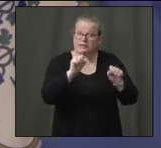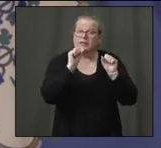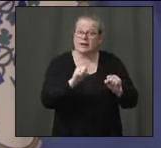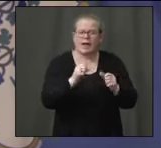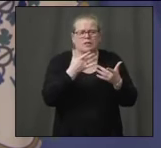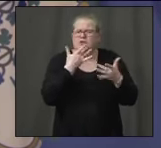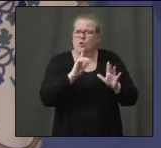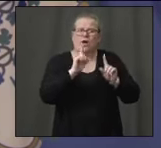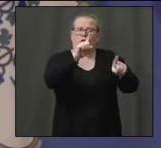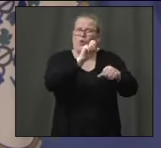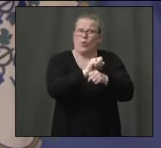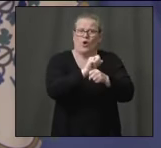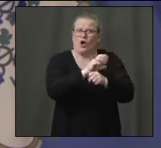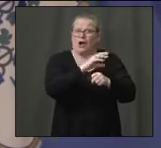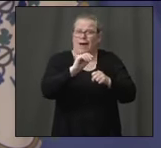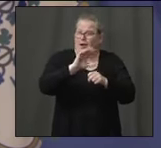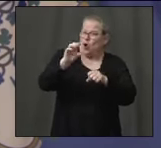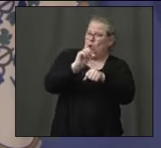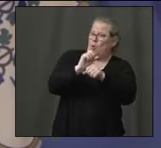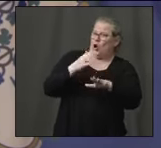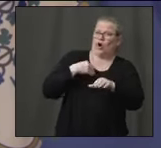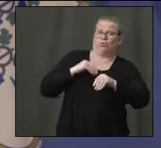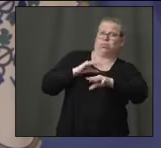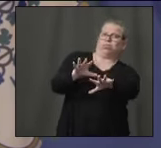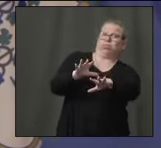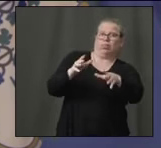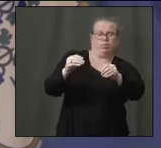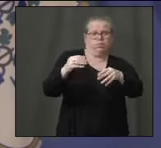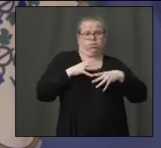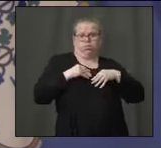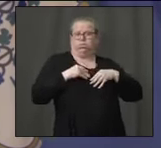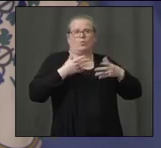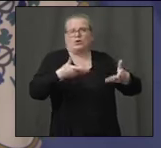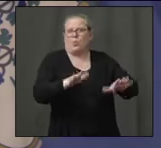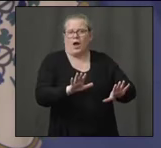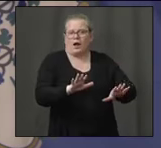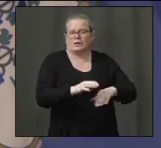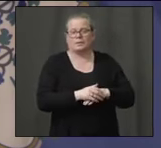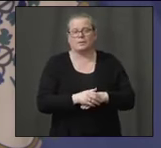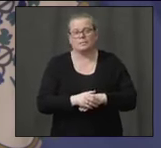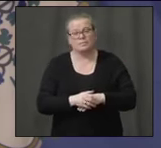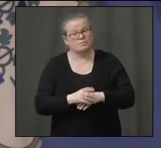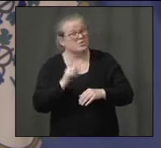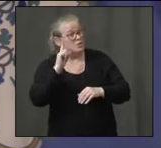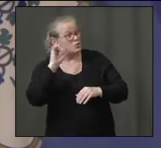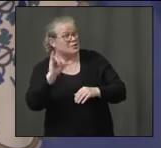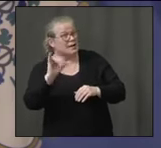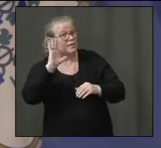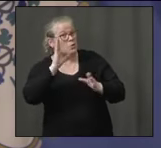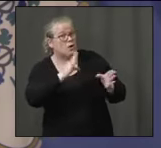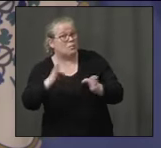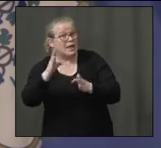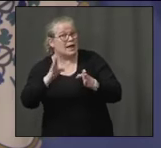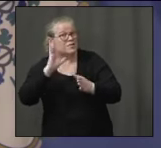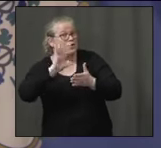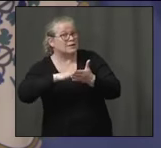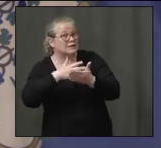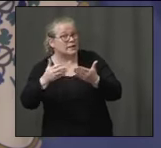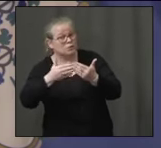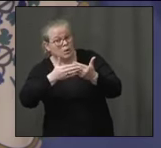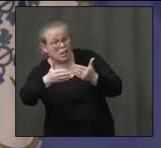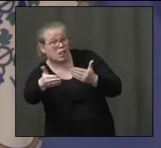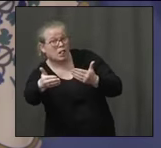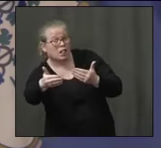peers out there. So that sounds like you're going to come up with some kind of schedule then over the next X weeks then.